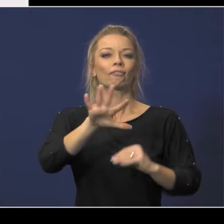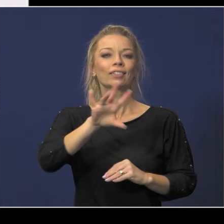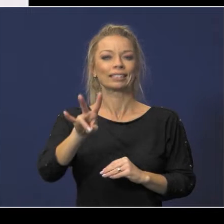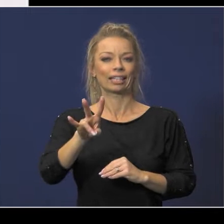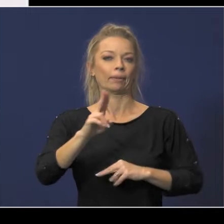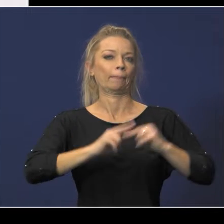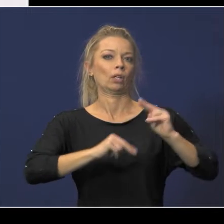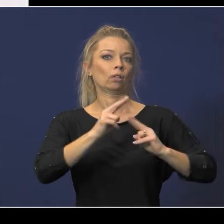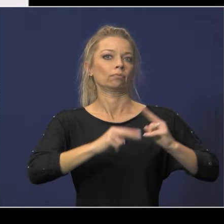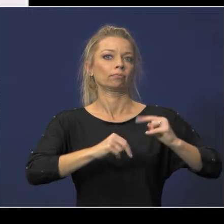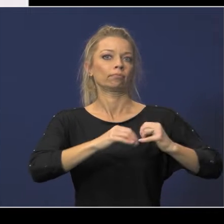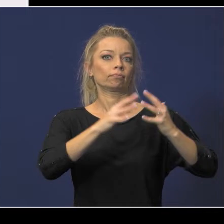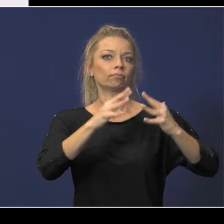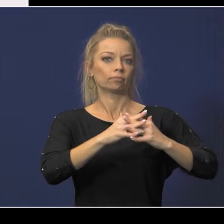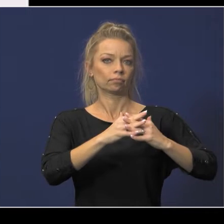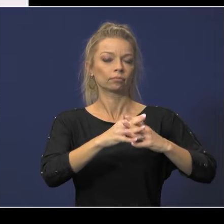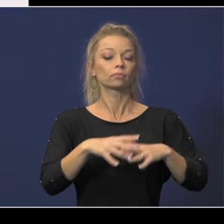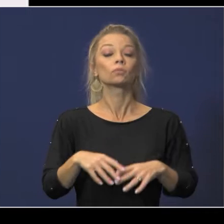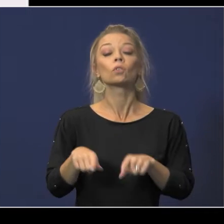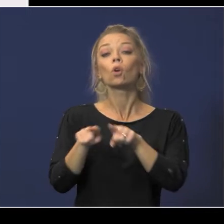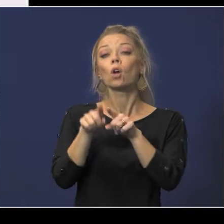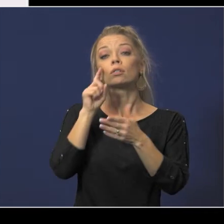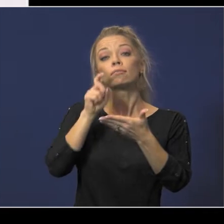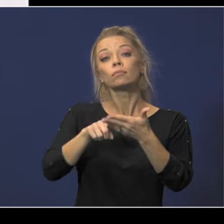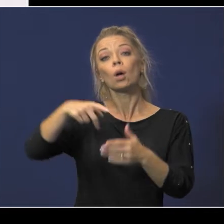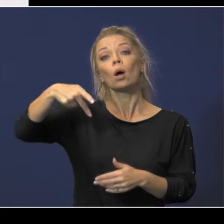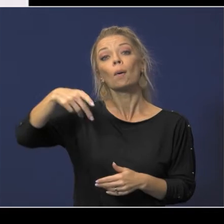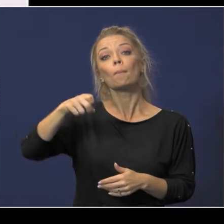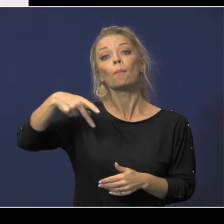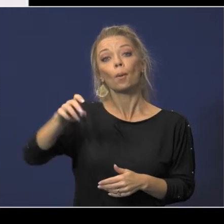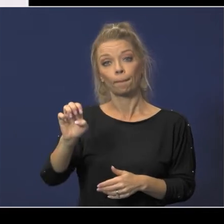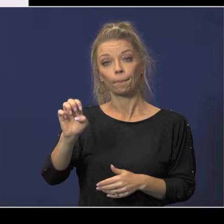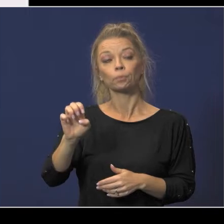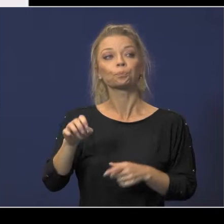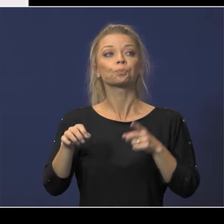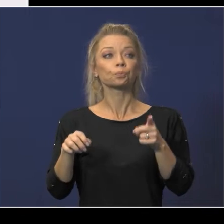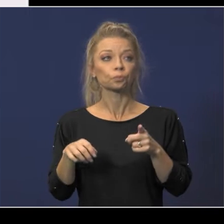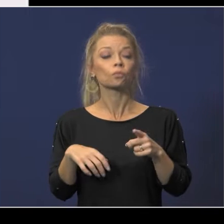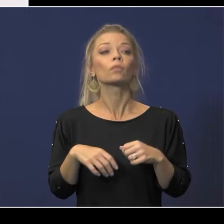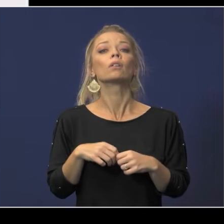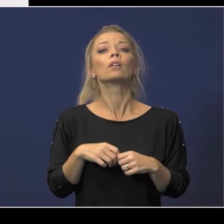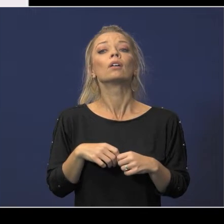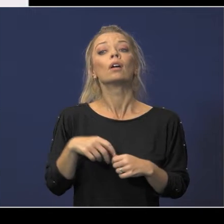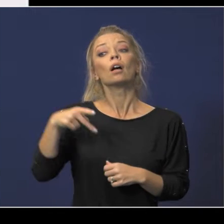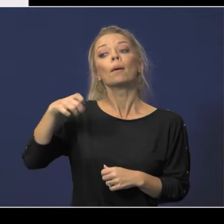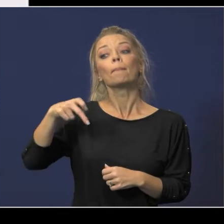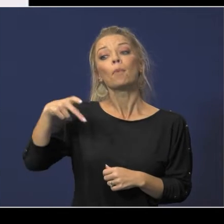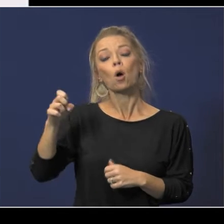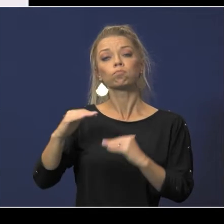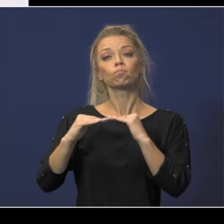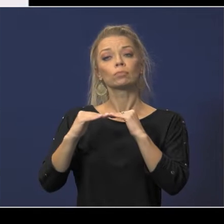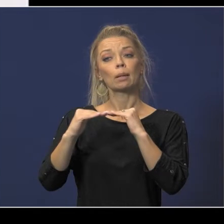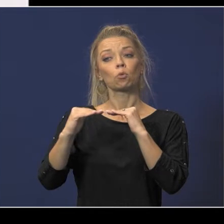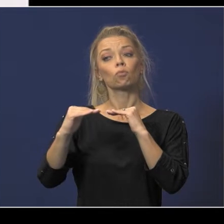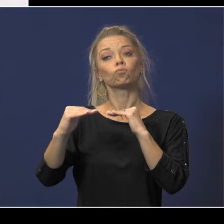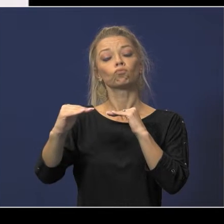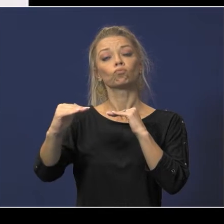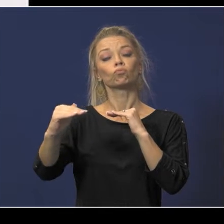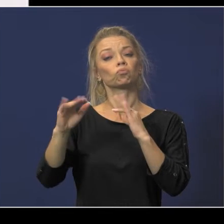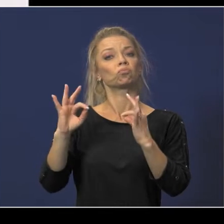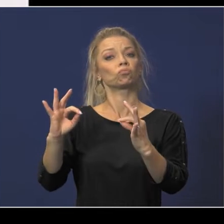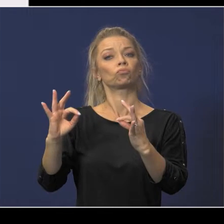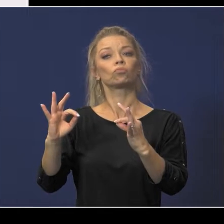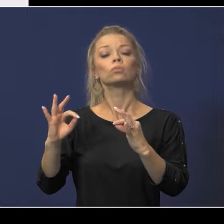in this picture you can also see where pope is located since the enrollment at pope is stable and at optimal utilization